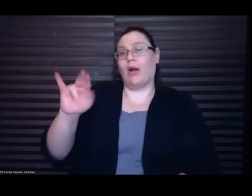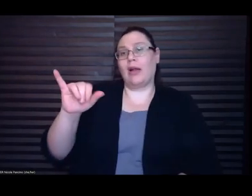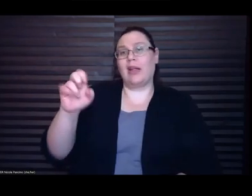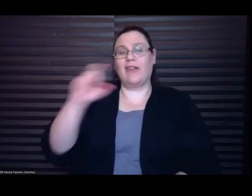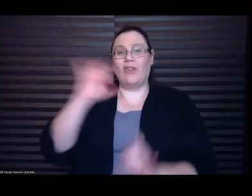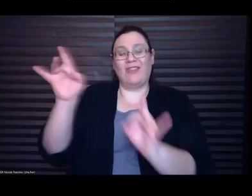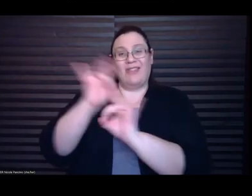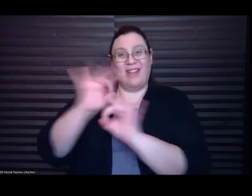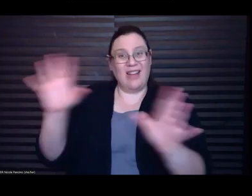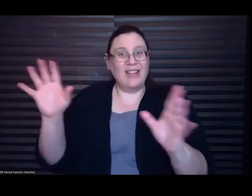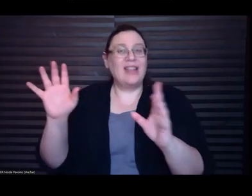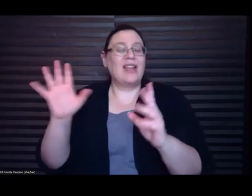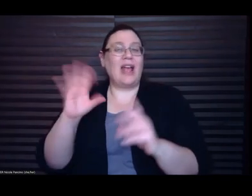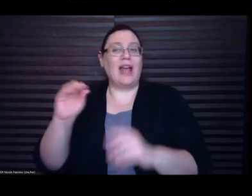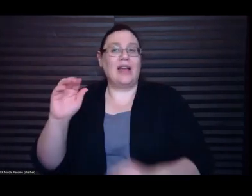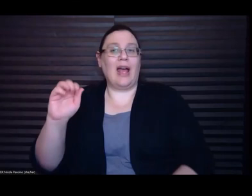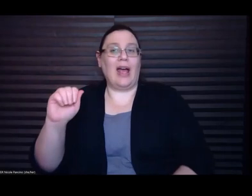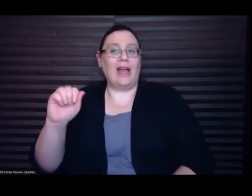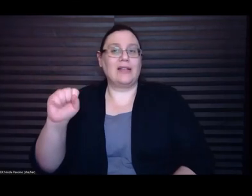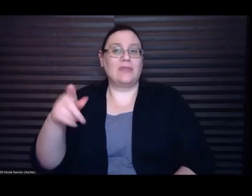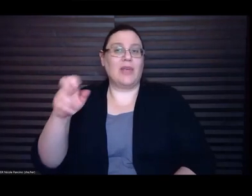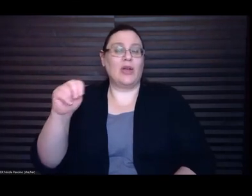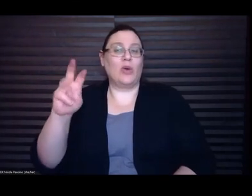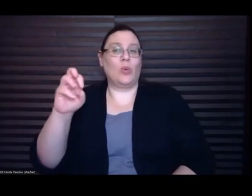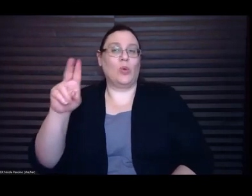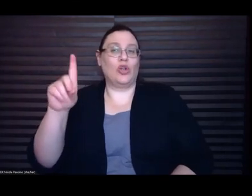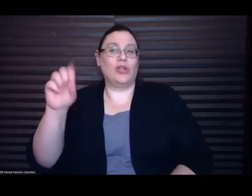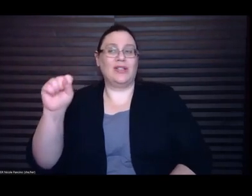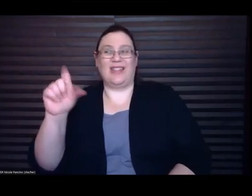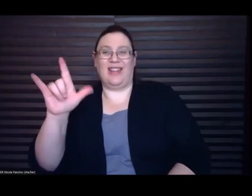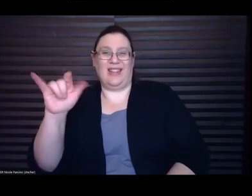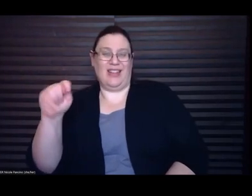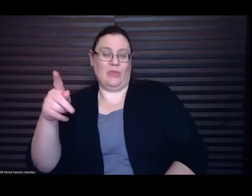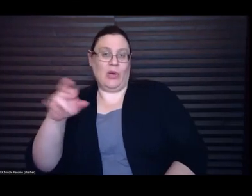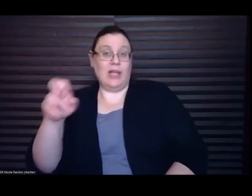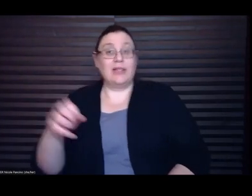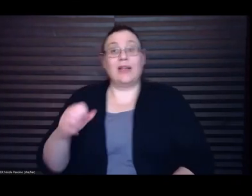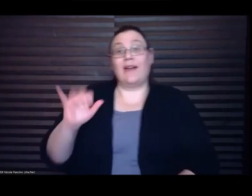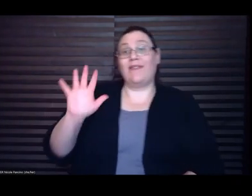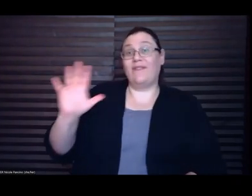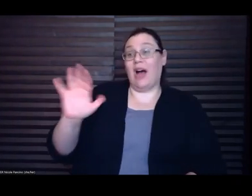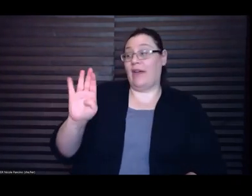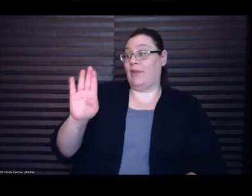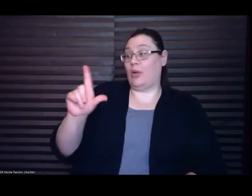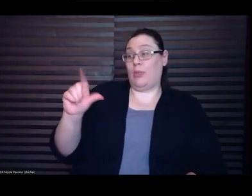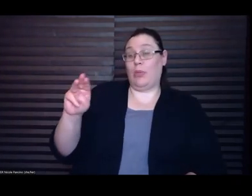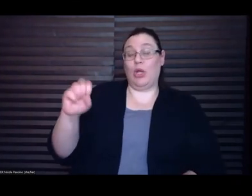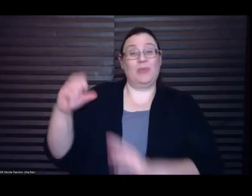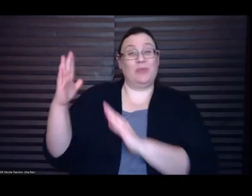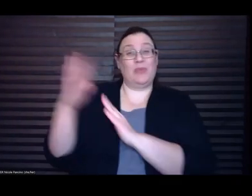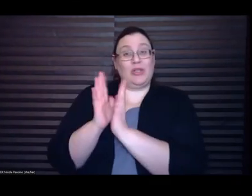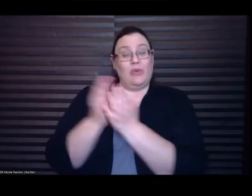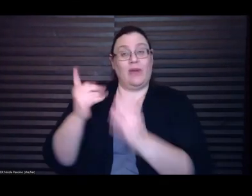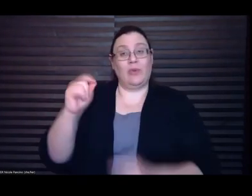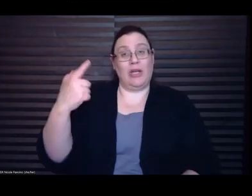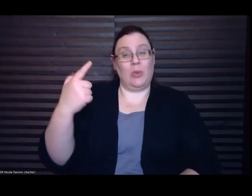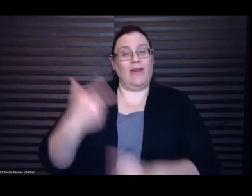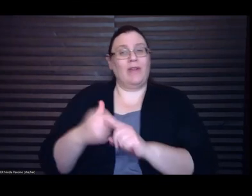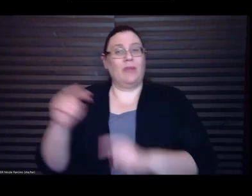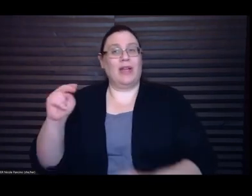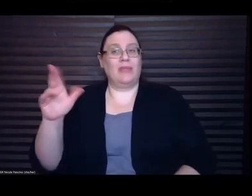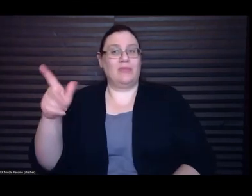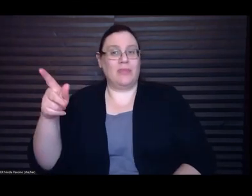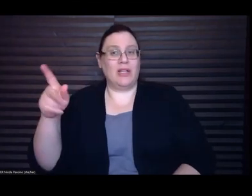The Five Wounds was named the Best Book of 2021 by NPR, PBS NewsHour, Publishers Weekly, Kirkus